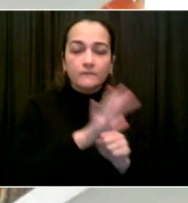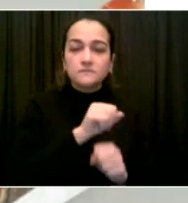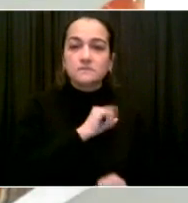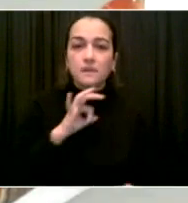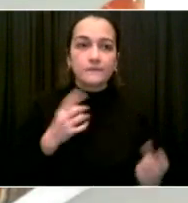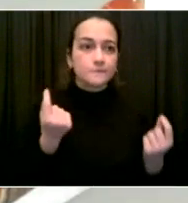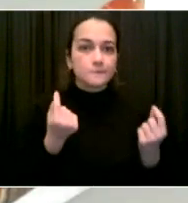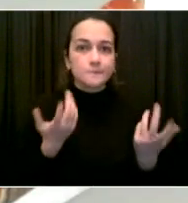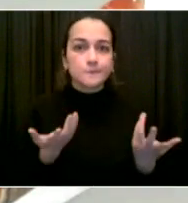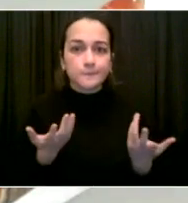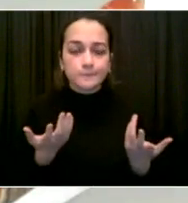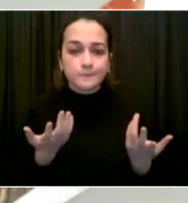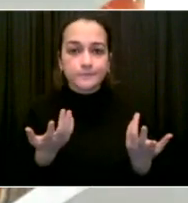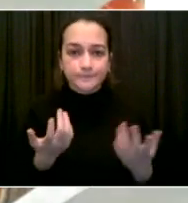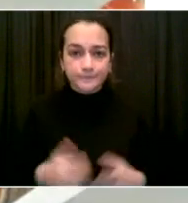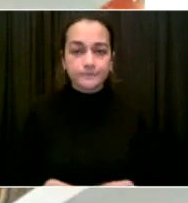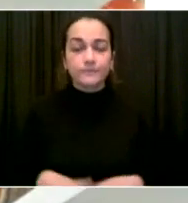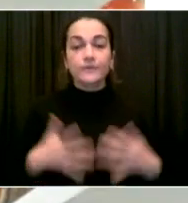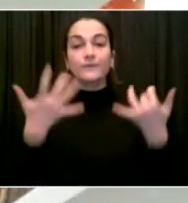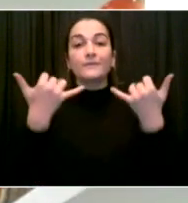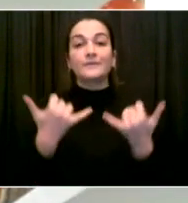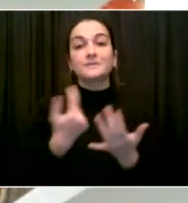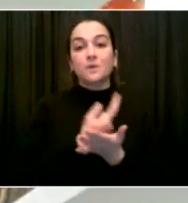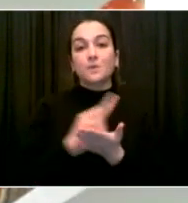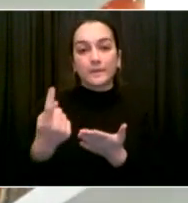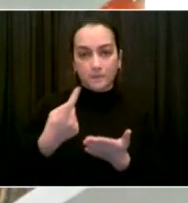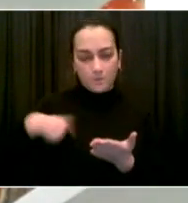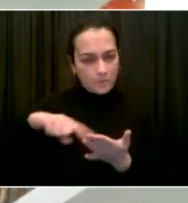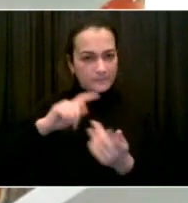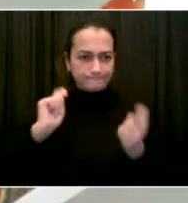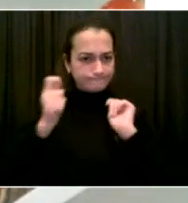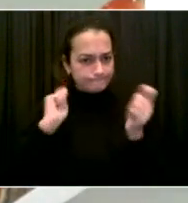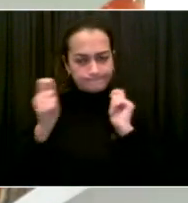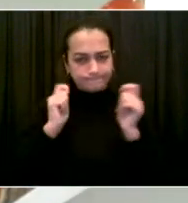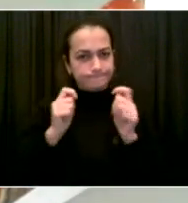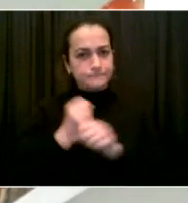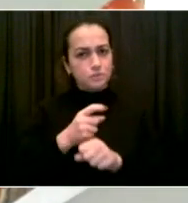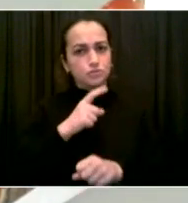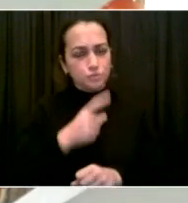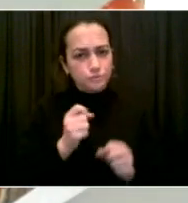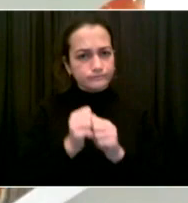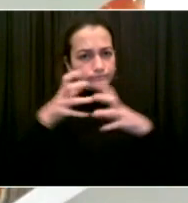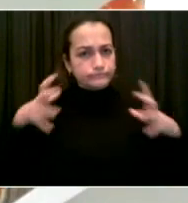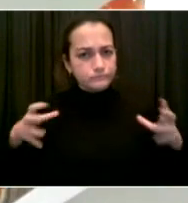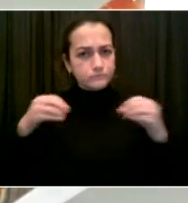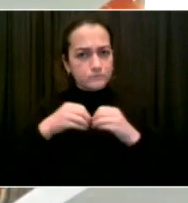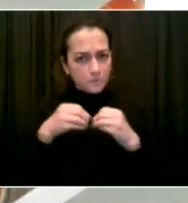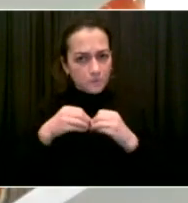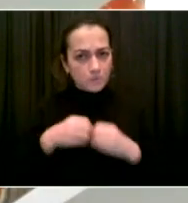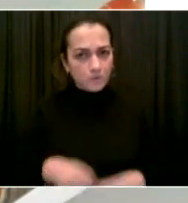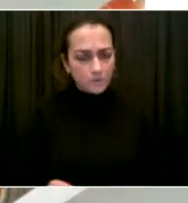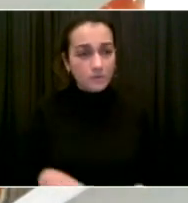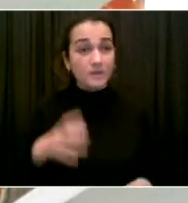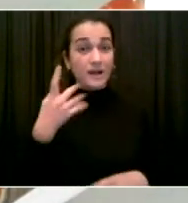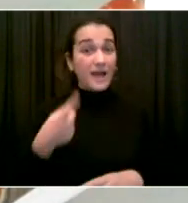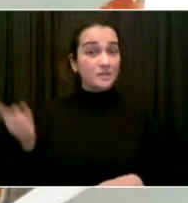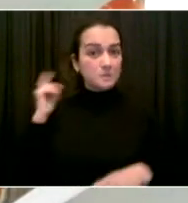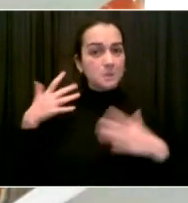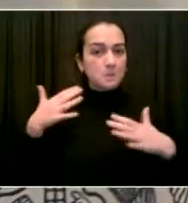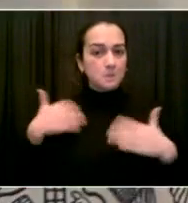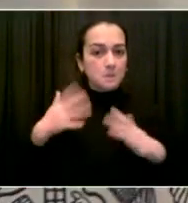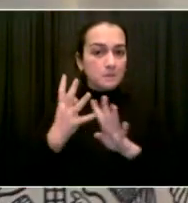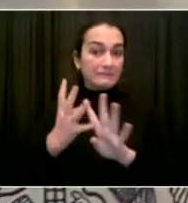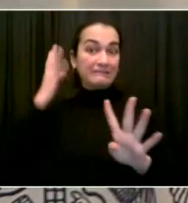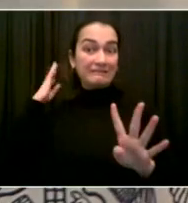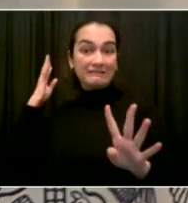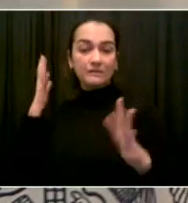better as we have a tighter and tighter structure in place. But I just really want to make the point, Juliet, our staff really are doing incredible work. Thank you. Go ahead,